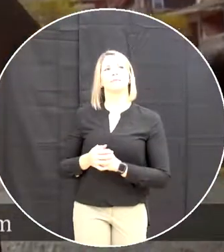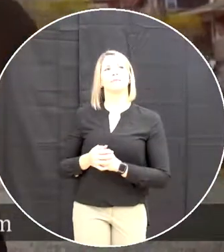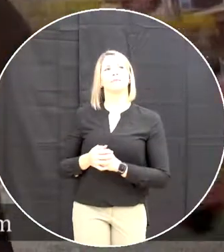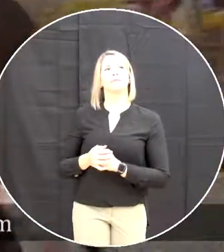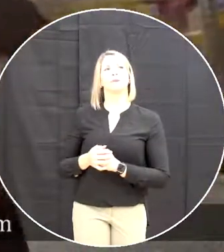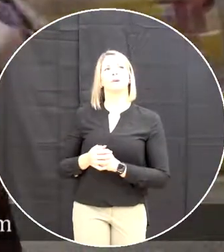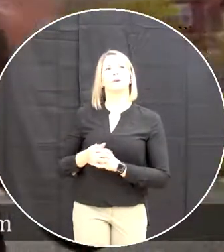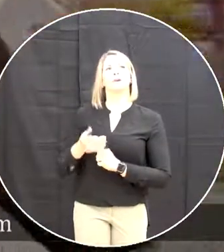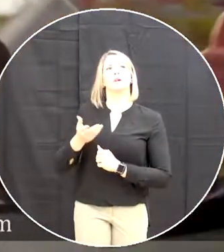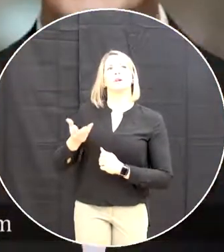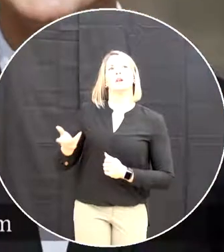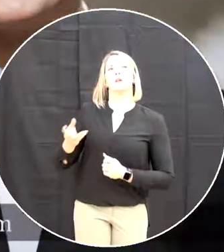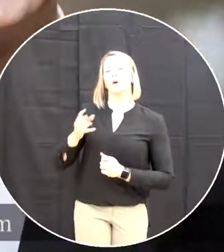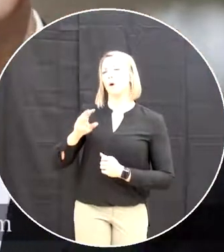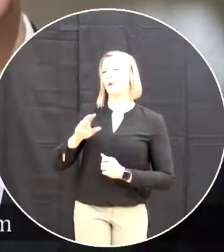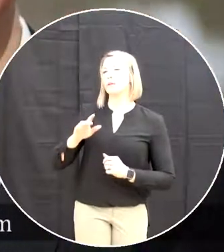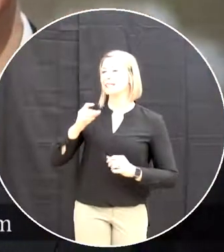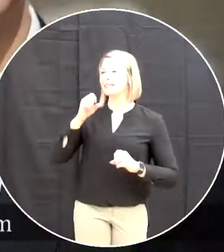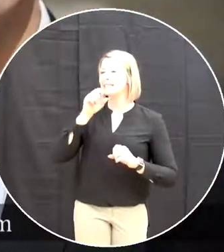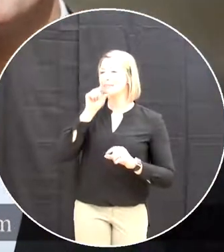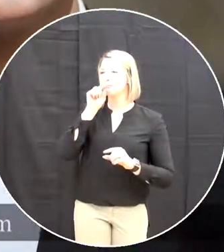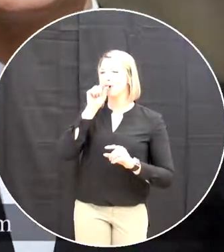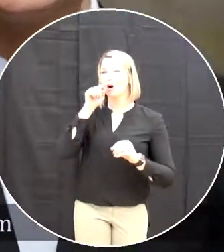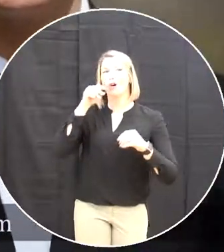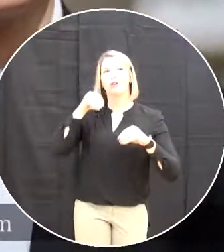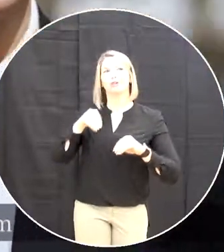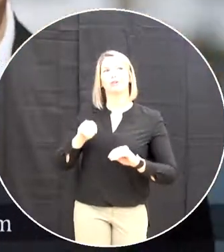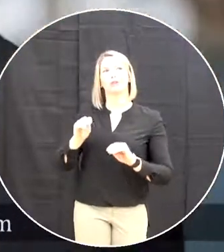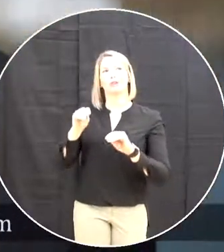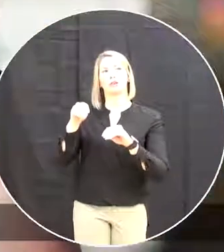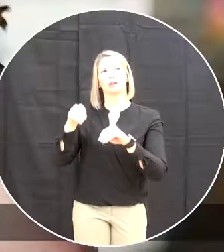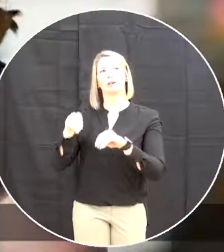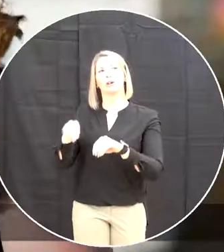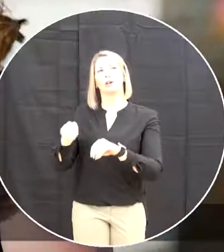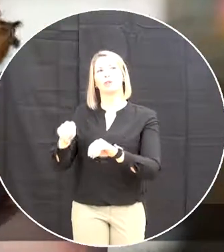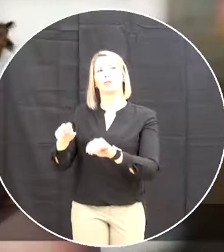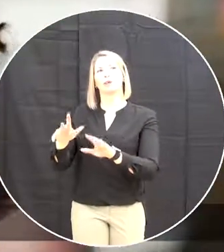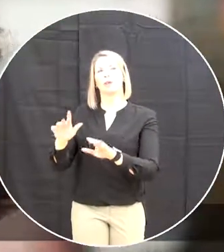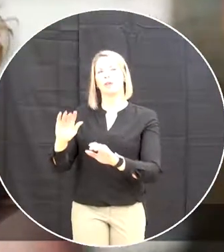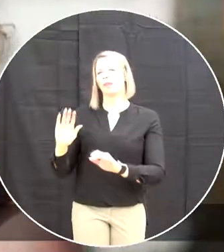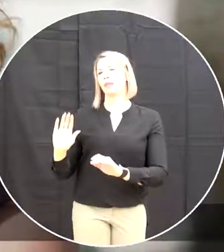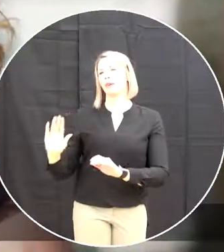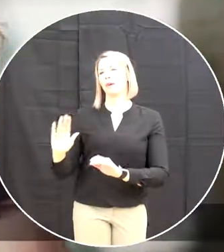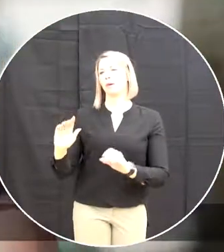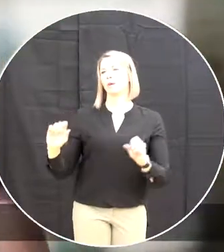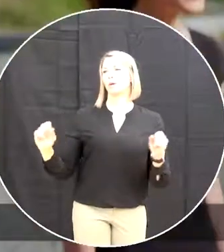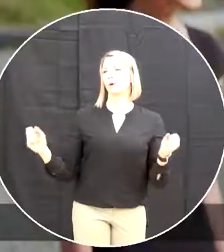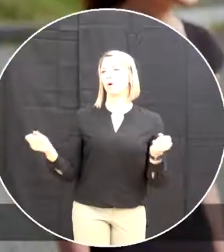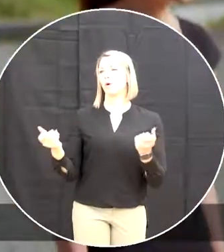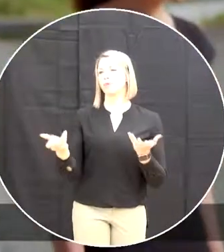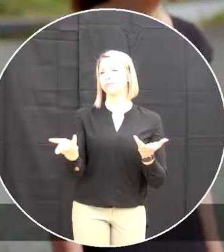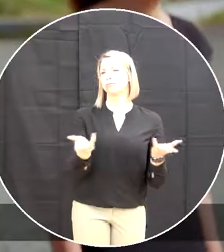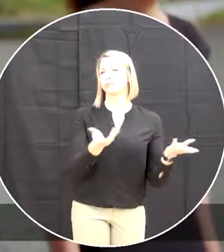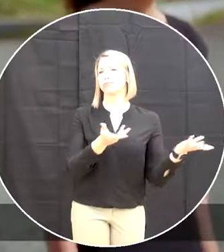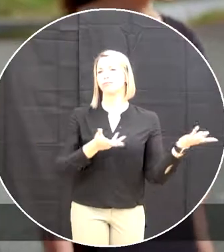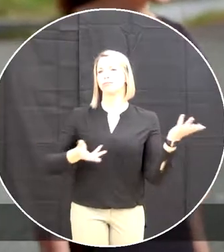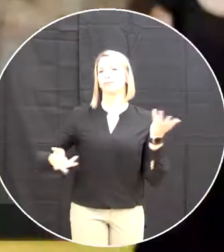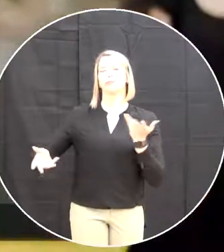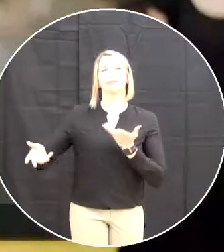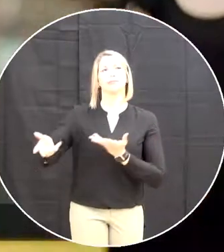world's wild seas mellows come In our Lord Jesus'